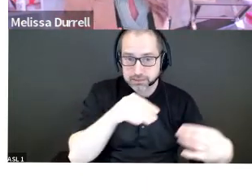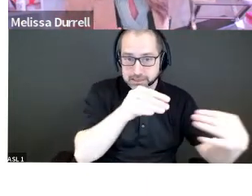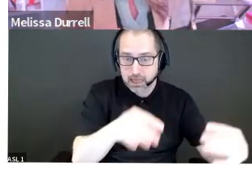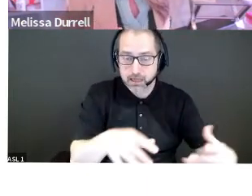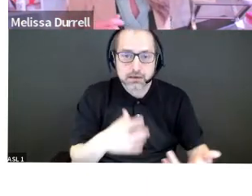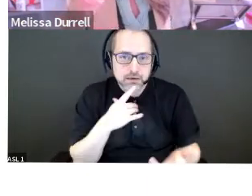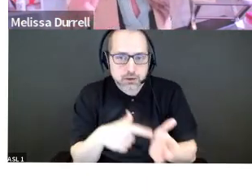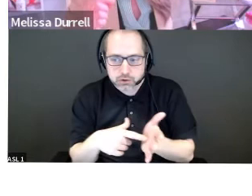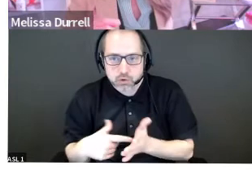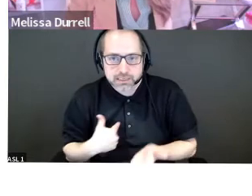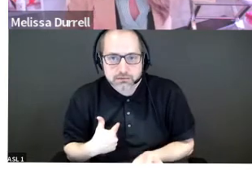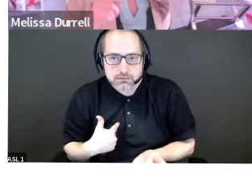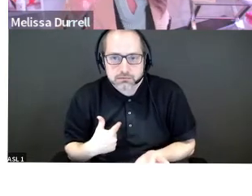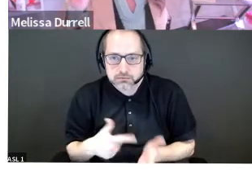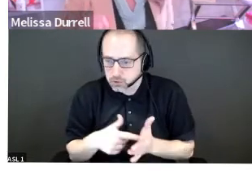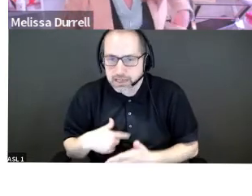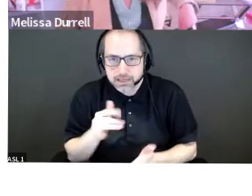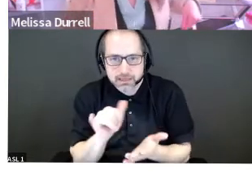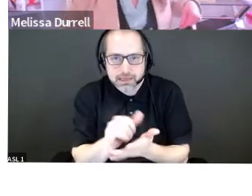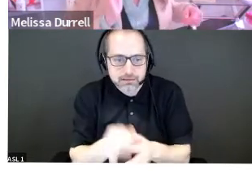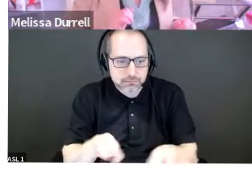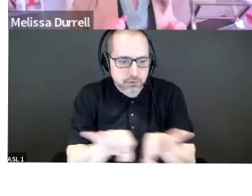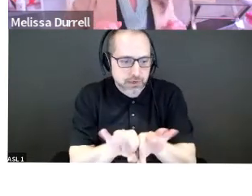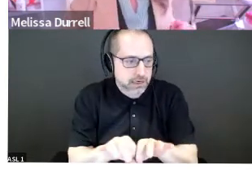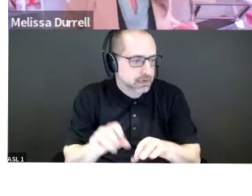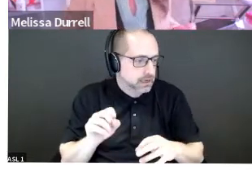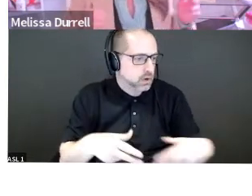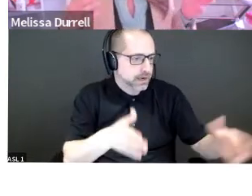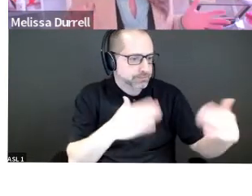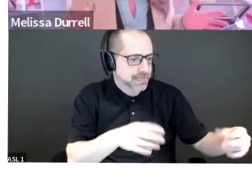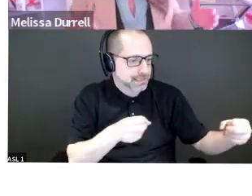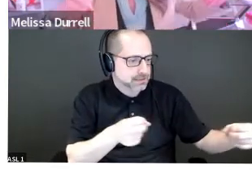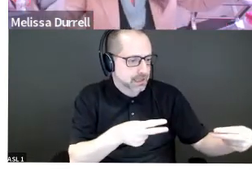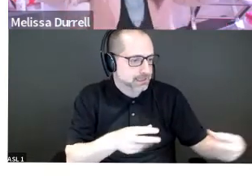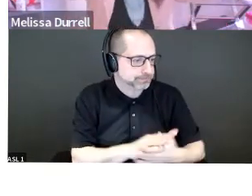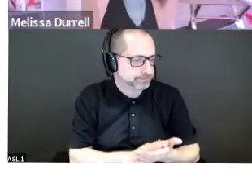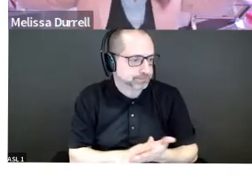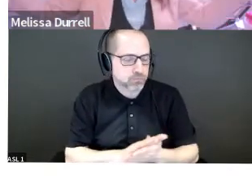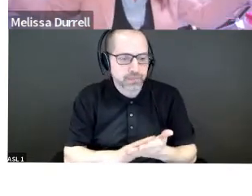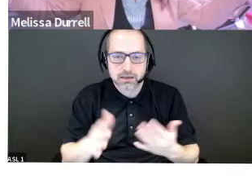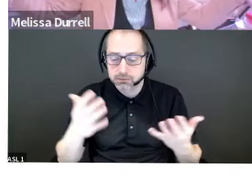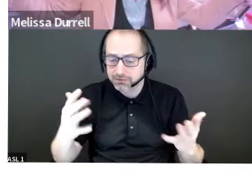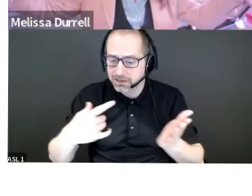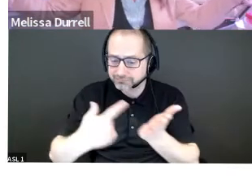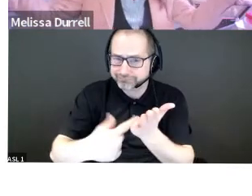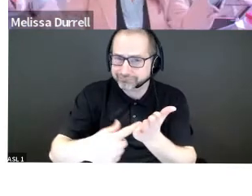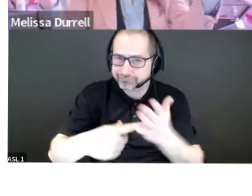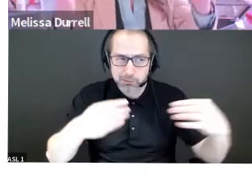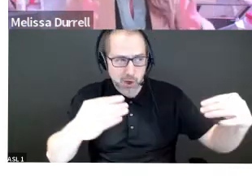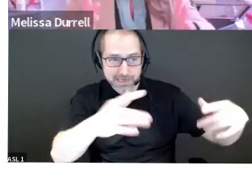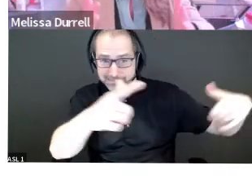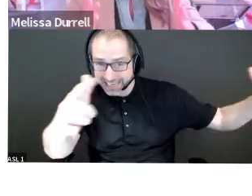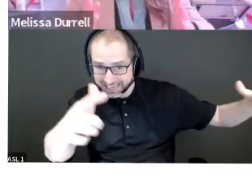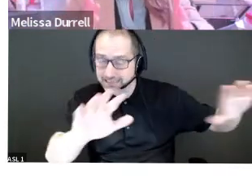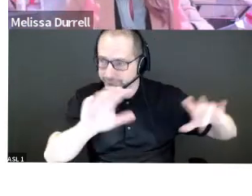you're working with, because, uh, it matters. Uh, all right. Next slide here. Okay. So we've talked about how big the market is, how